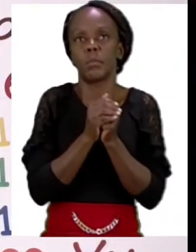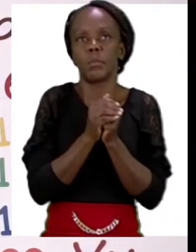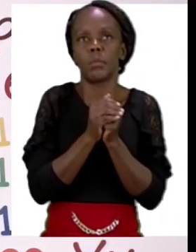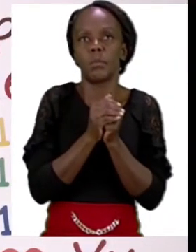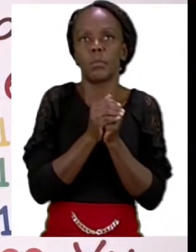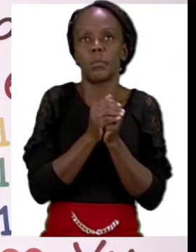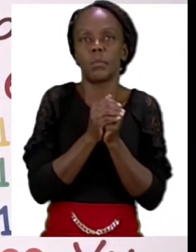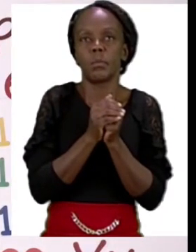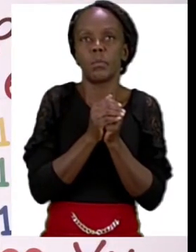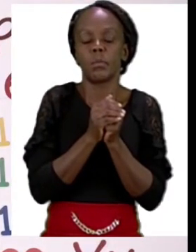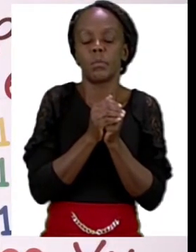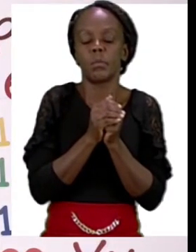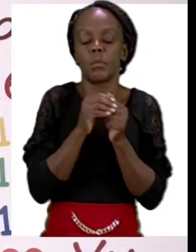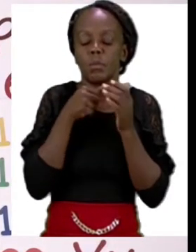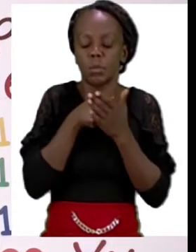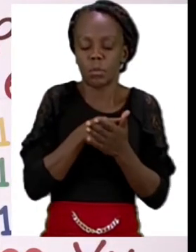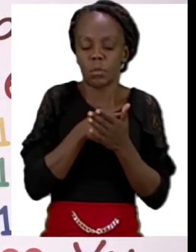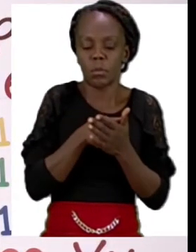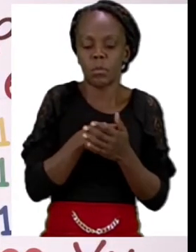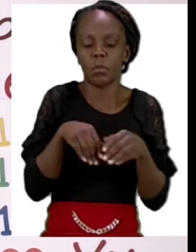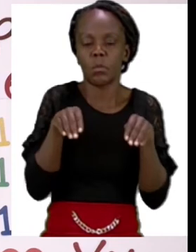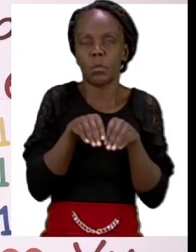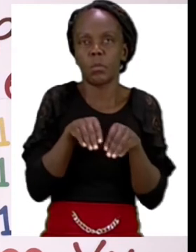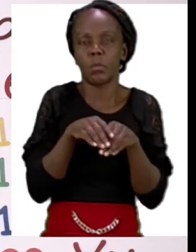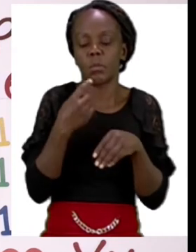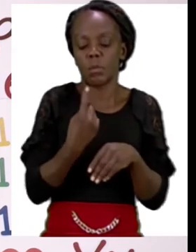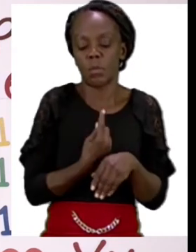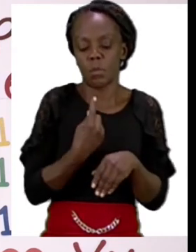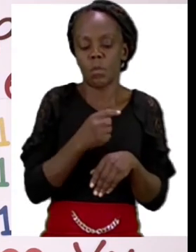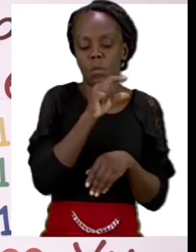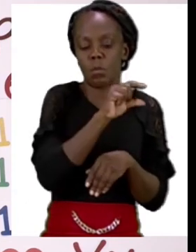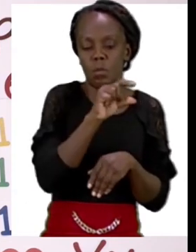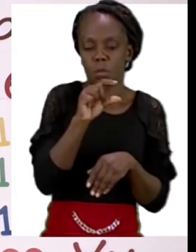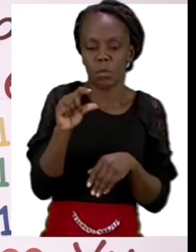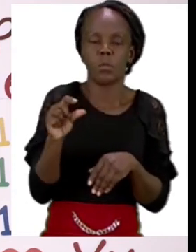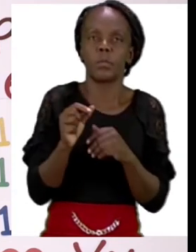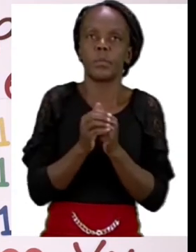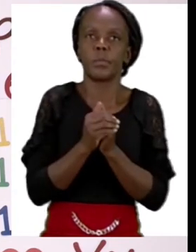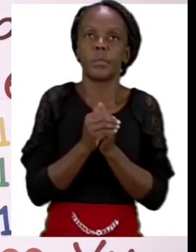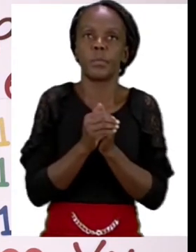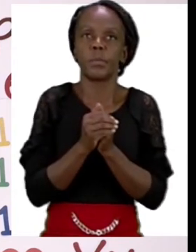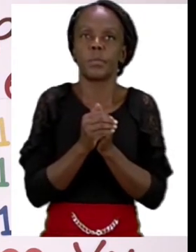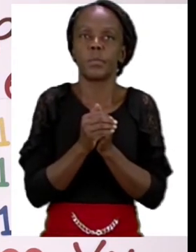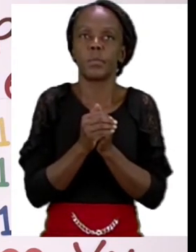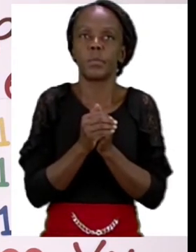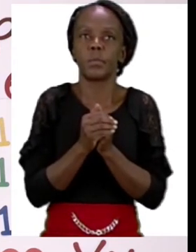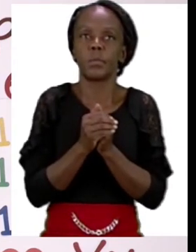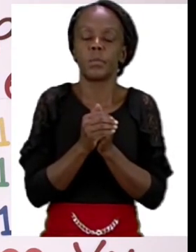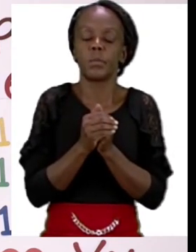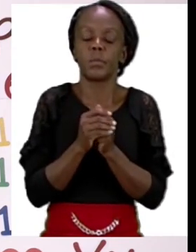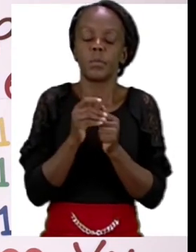own sentences. Now the first thing we need to remember when we're making a sentence is that they must always be a